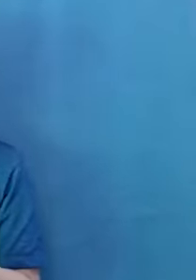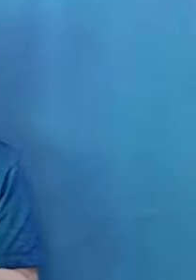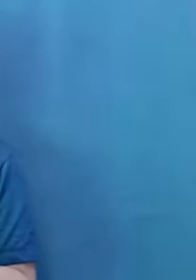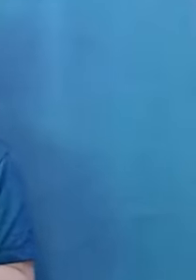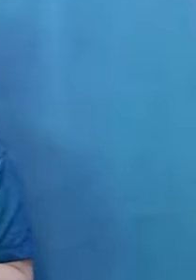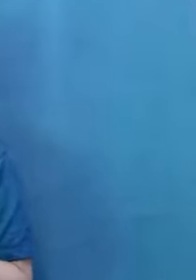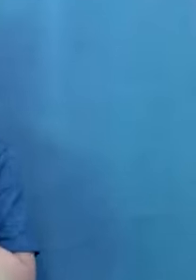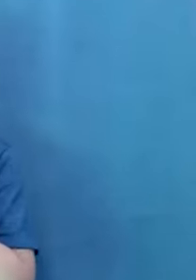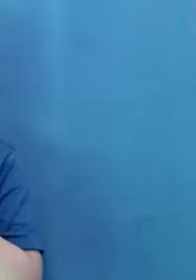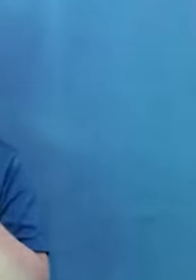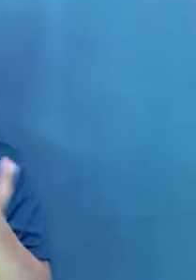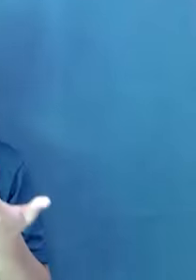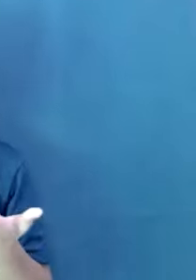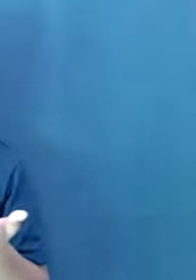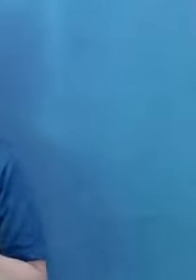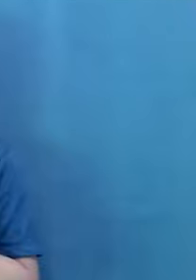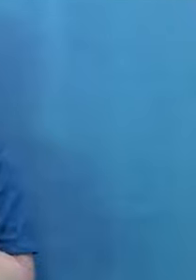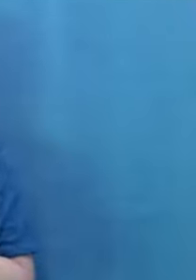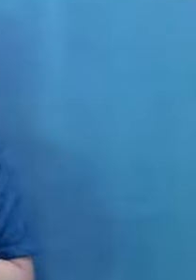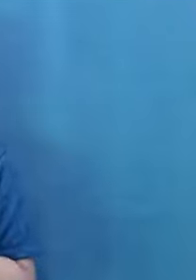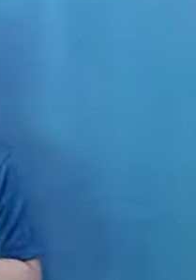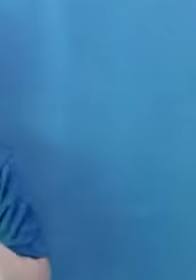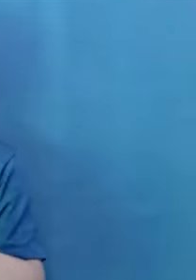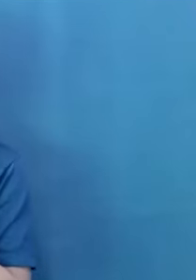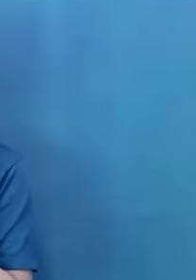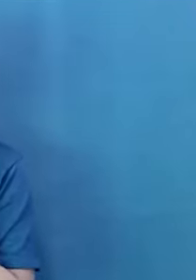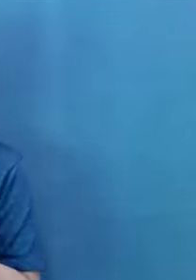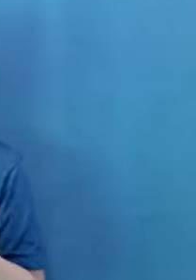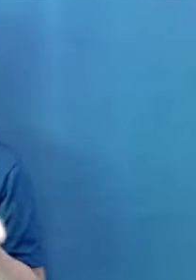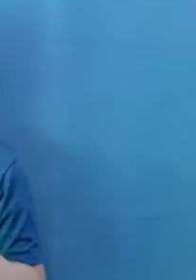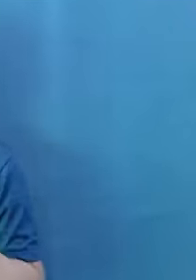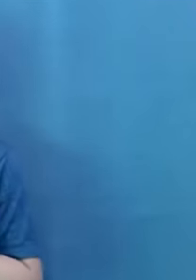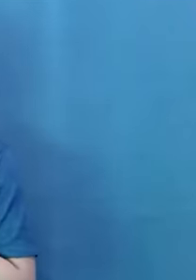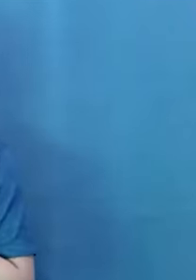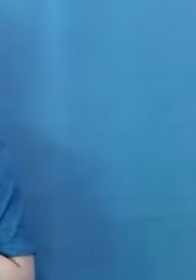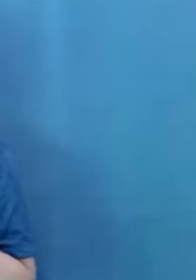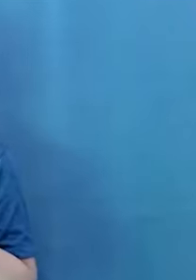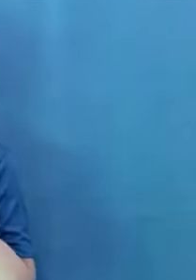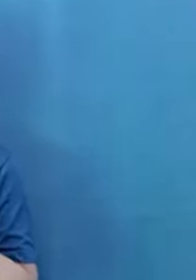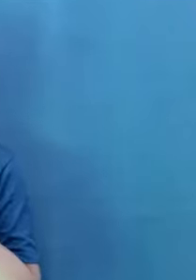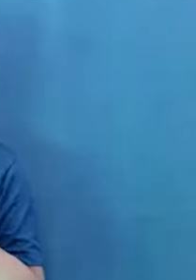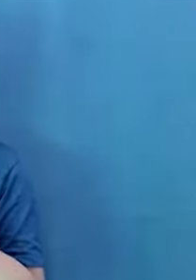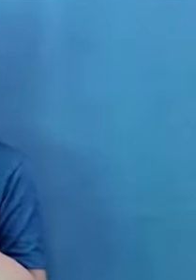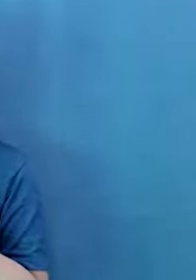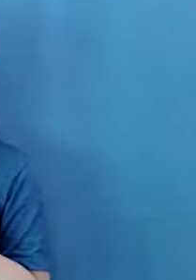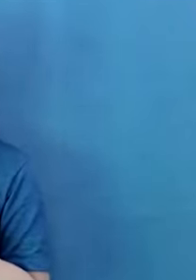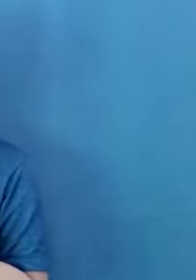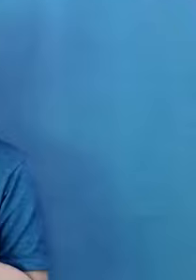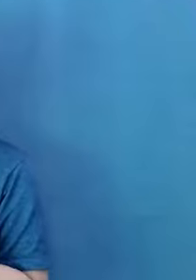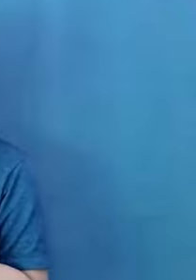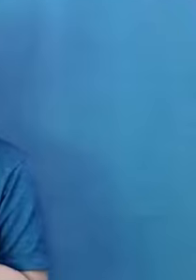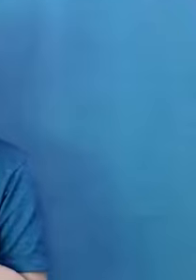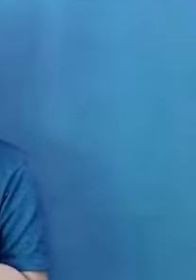the is unschooled. So that person may need a deaf relay interpreter, that's the specific